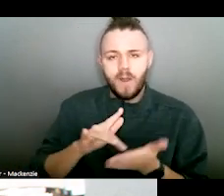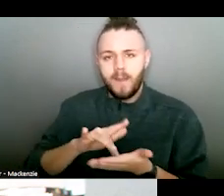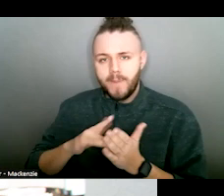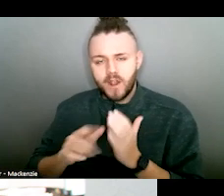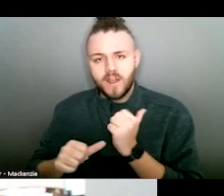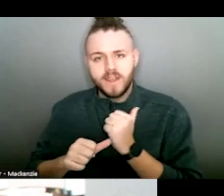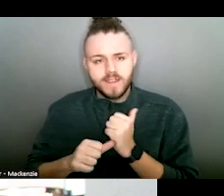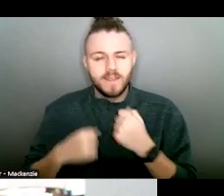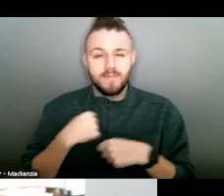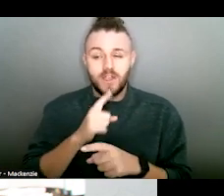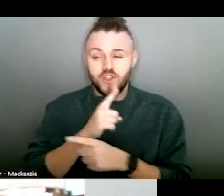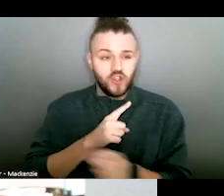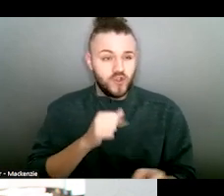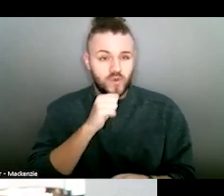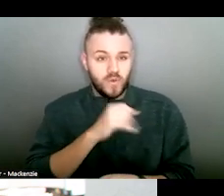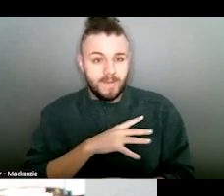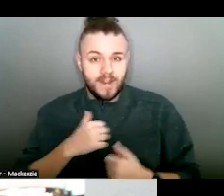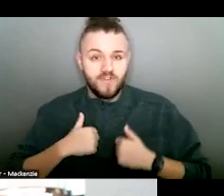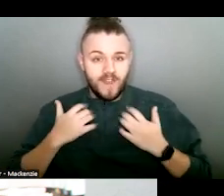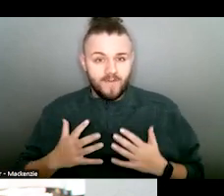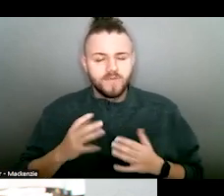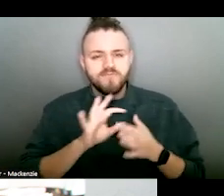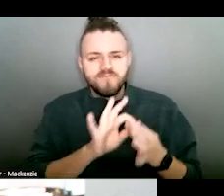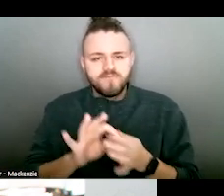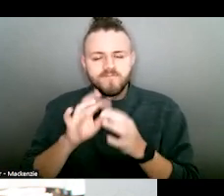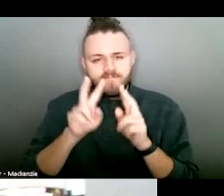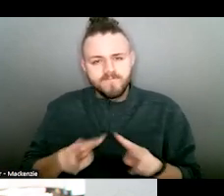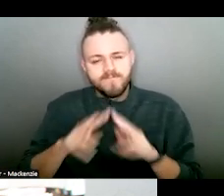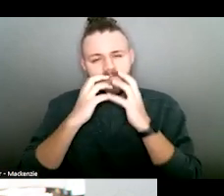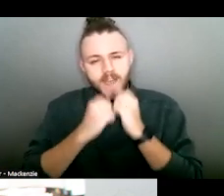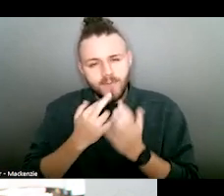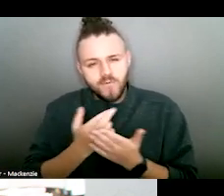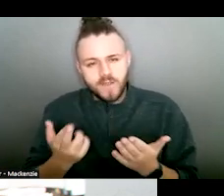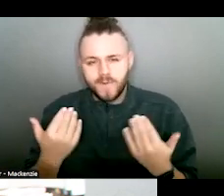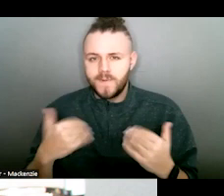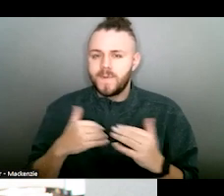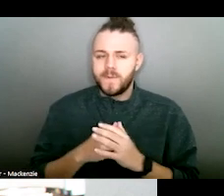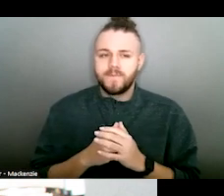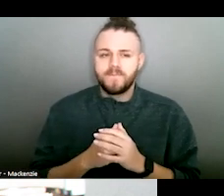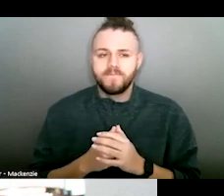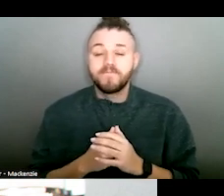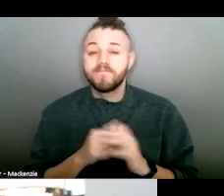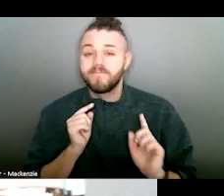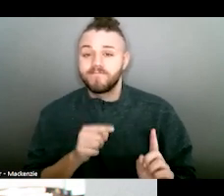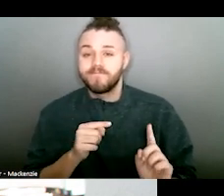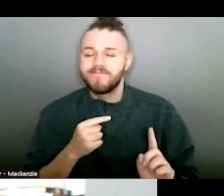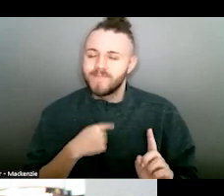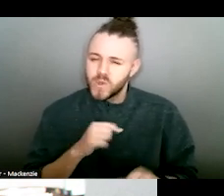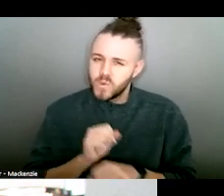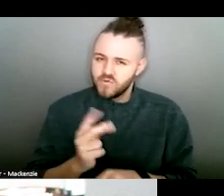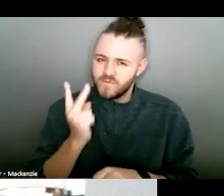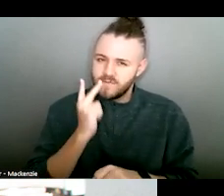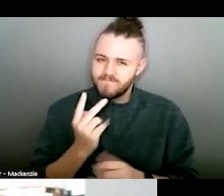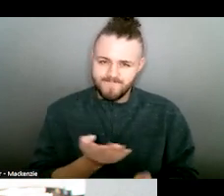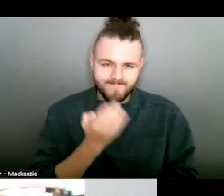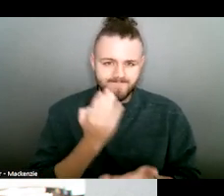assistance that could ensure women are survivors and are connected to valuable resources. Speaking of, I have worked